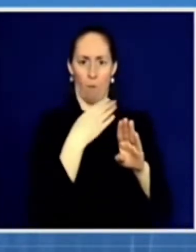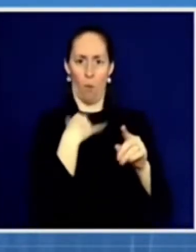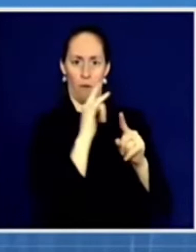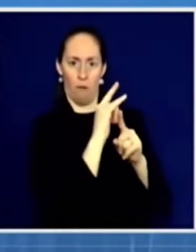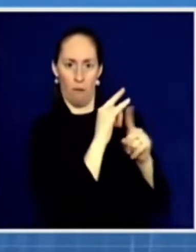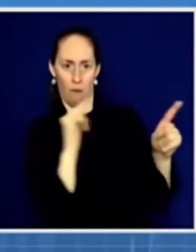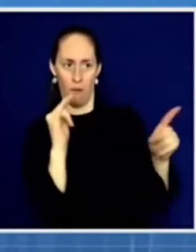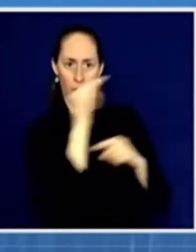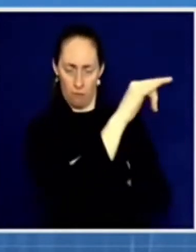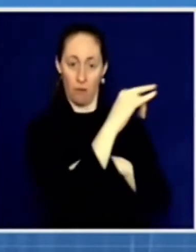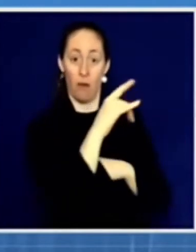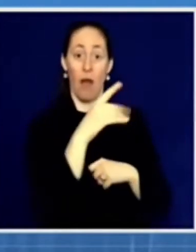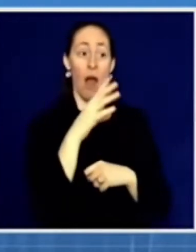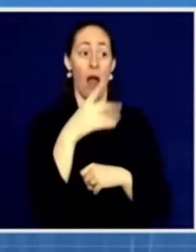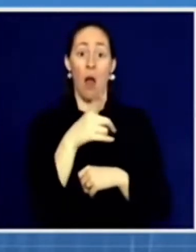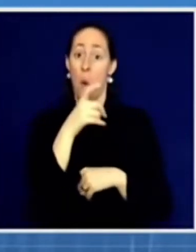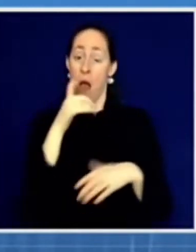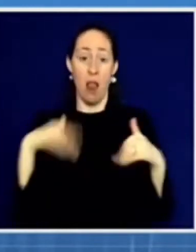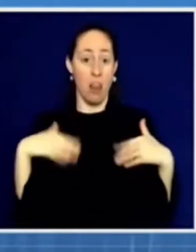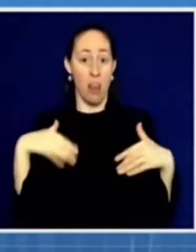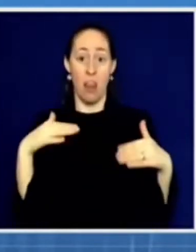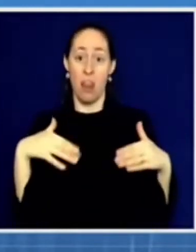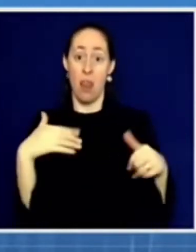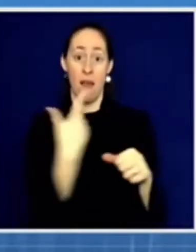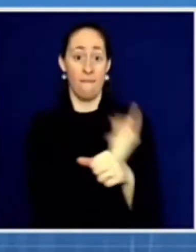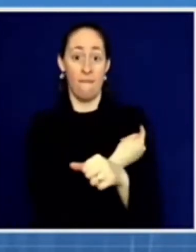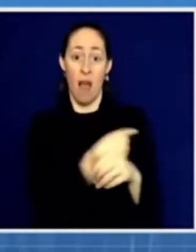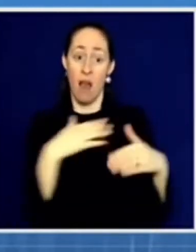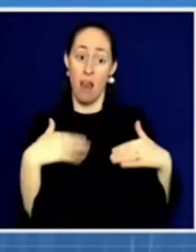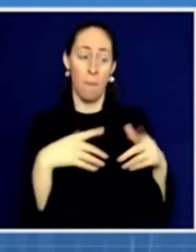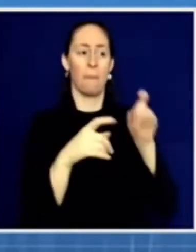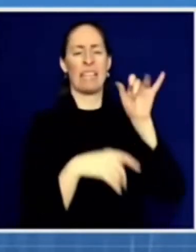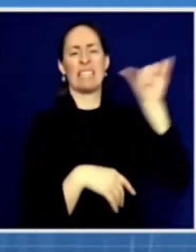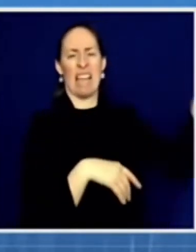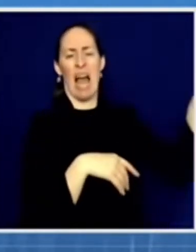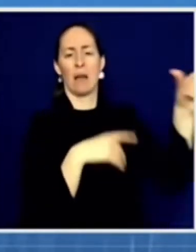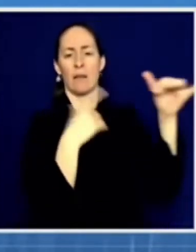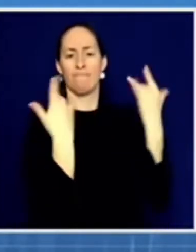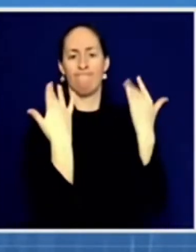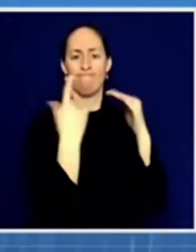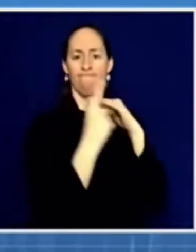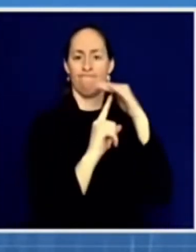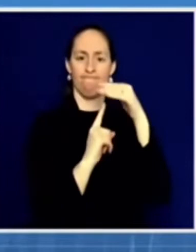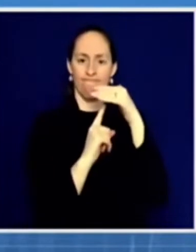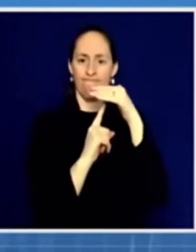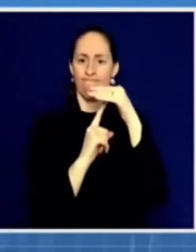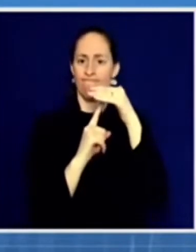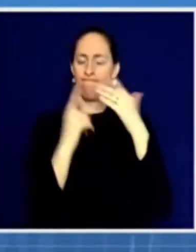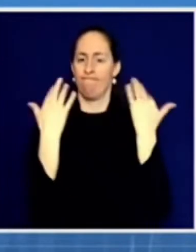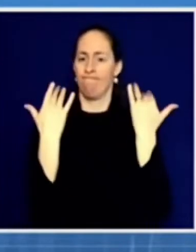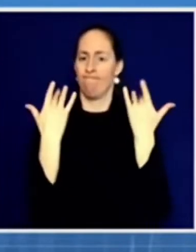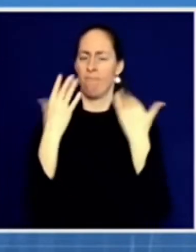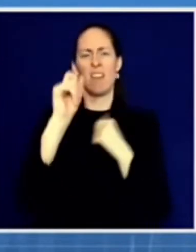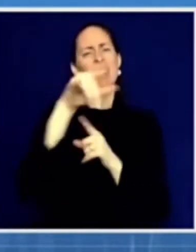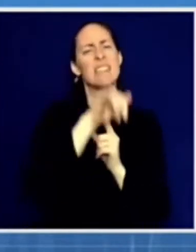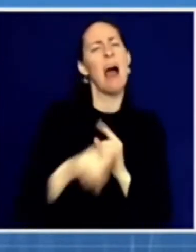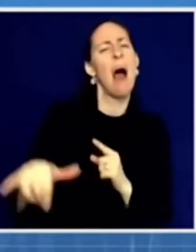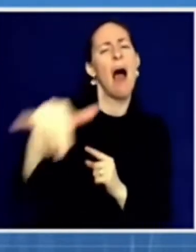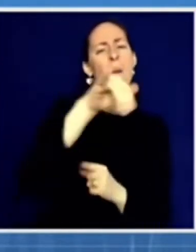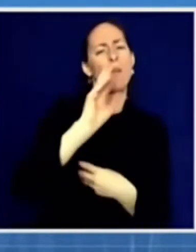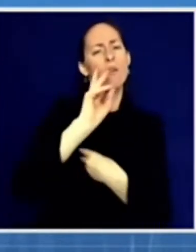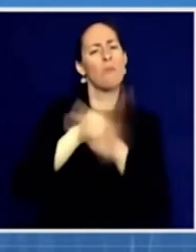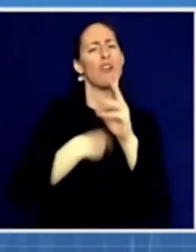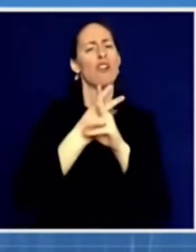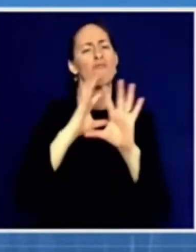during that quarantine period, those are all in place for all international travel and have been effective. Getting